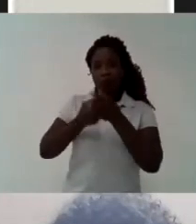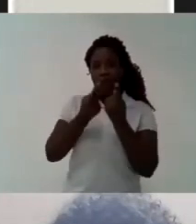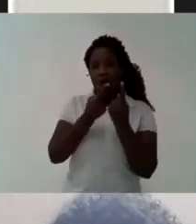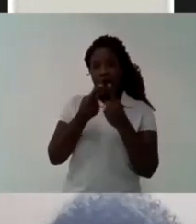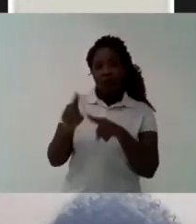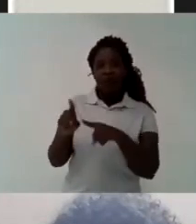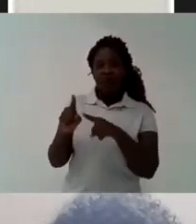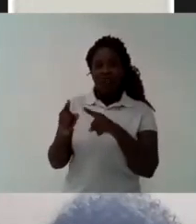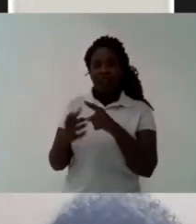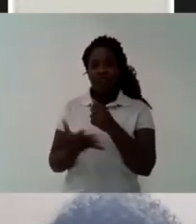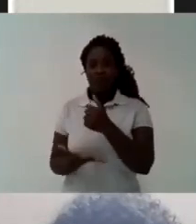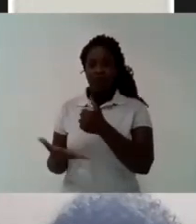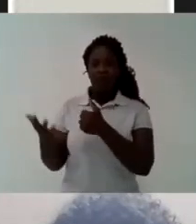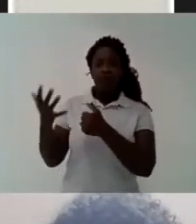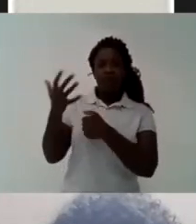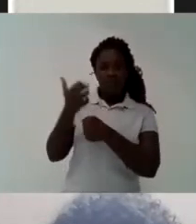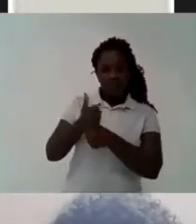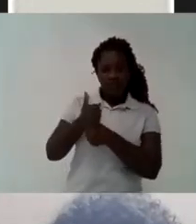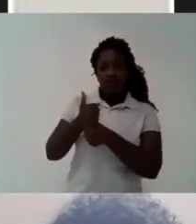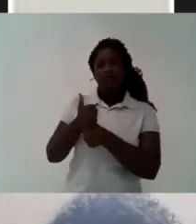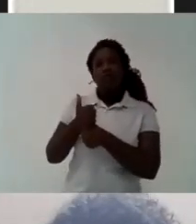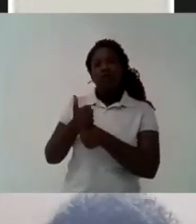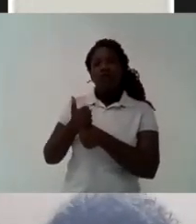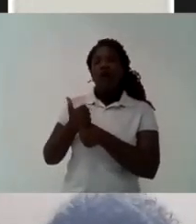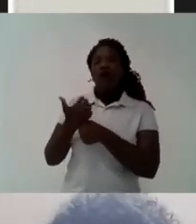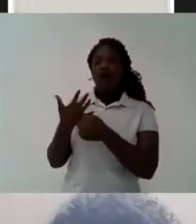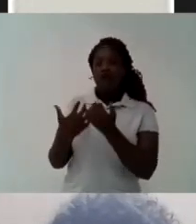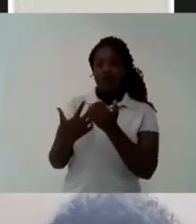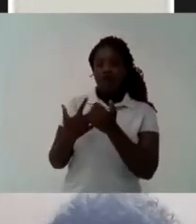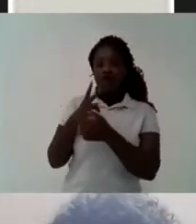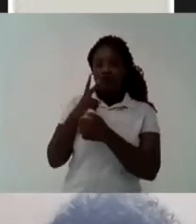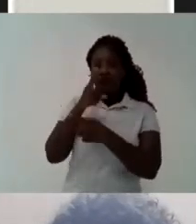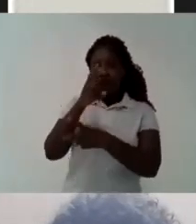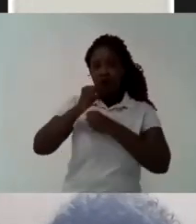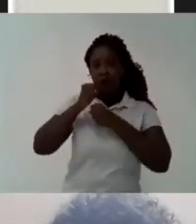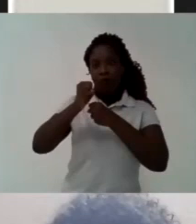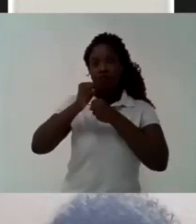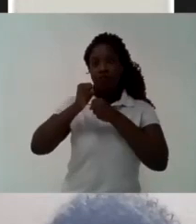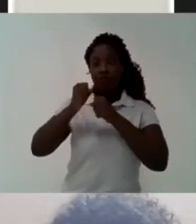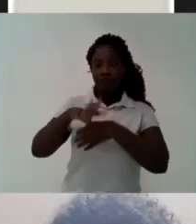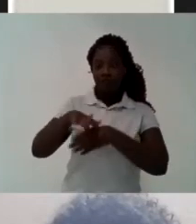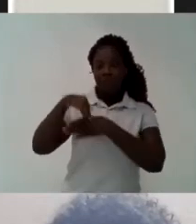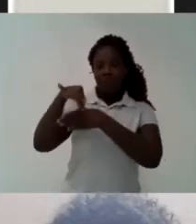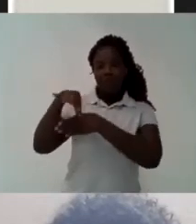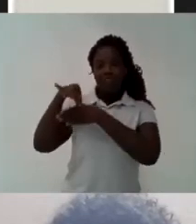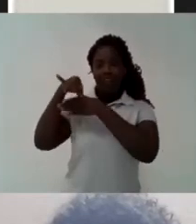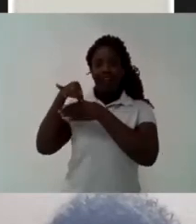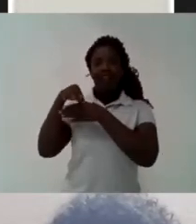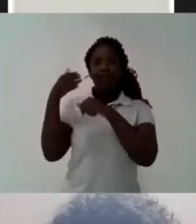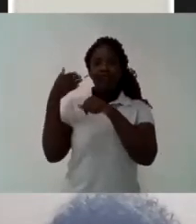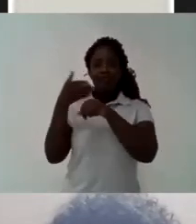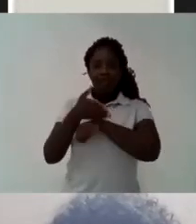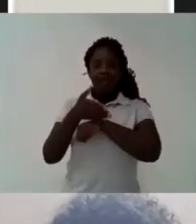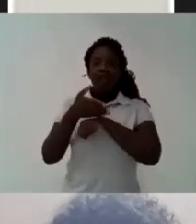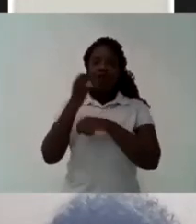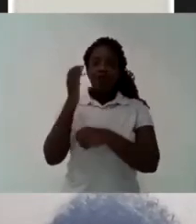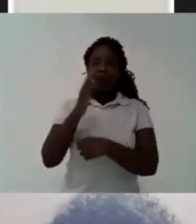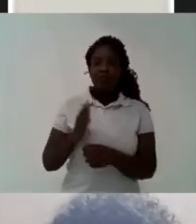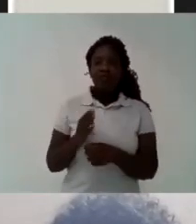abroad And that I am sure add a lot of value to the student life And to the